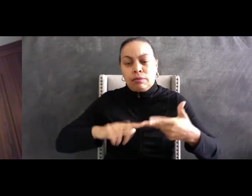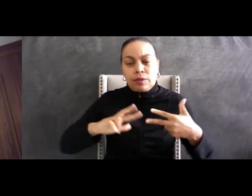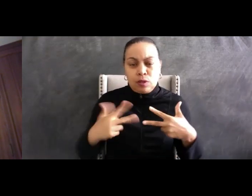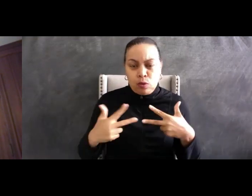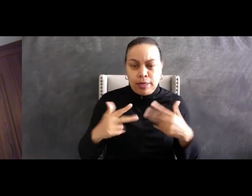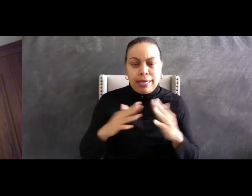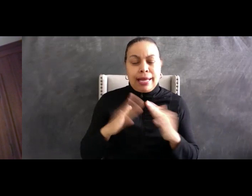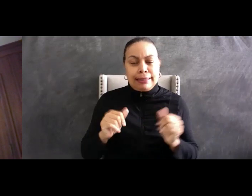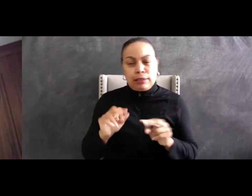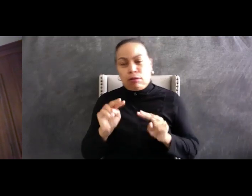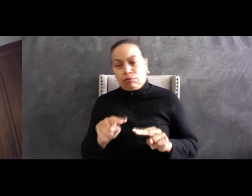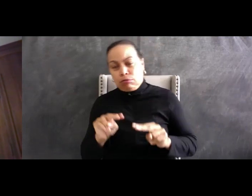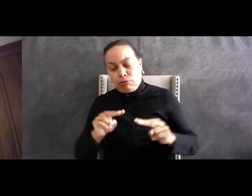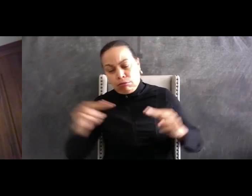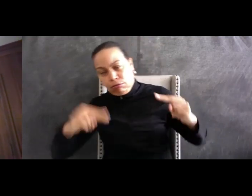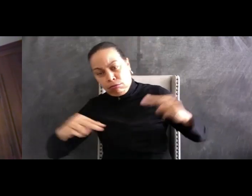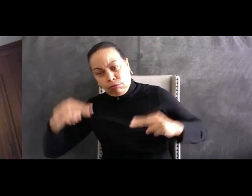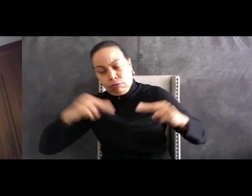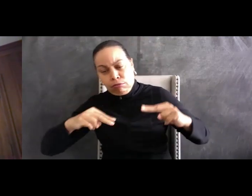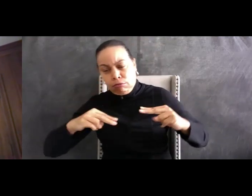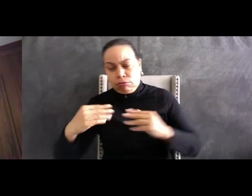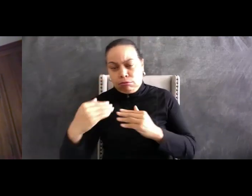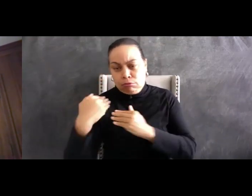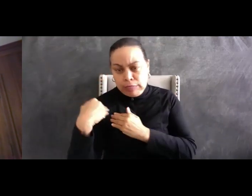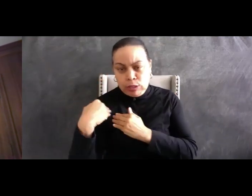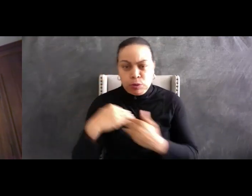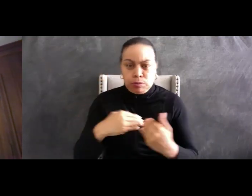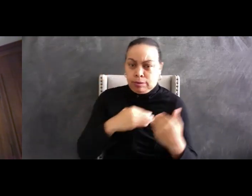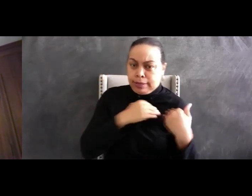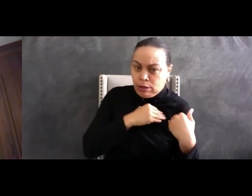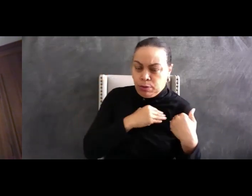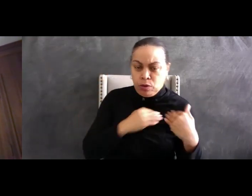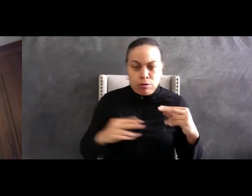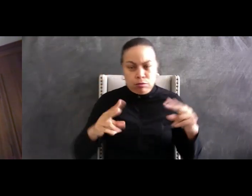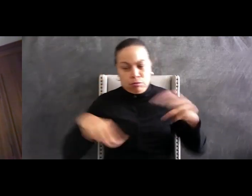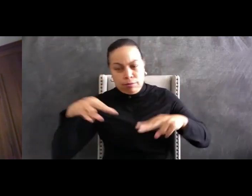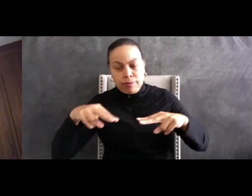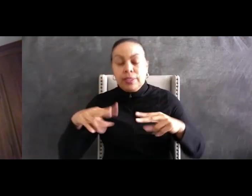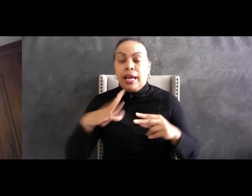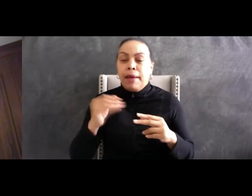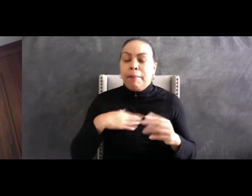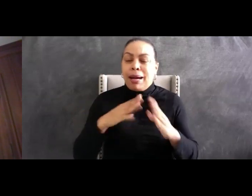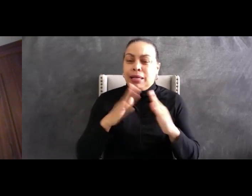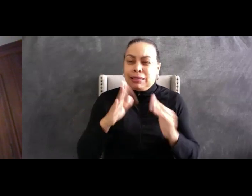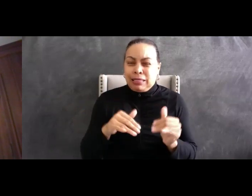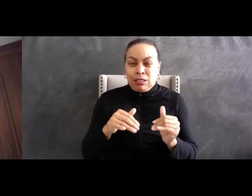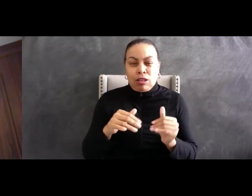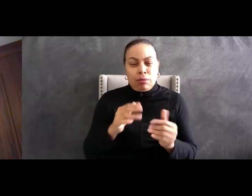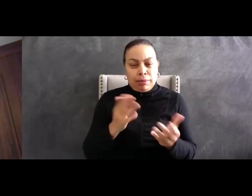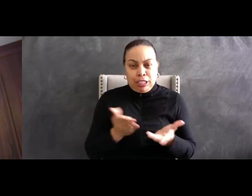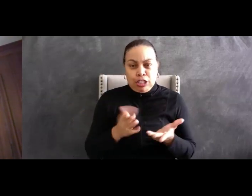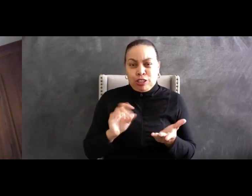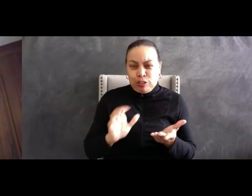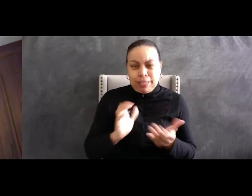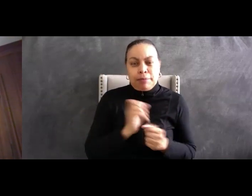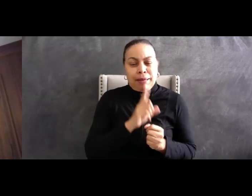experience at the Department of Corrections gives me confidence that we can, as cities, states, and